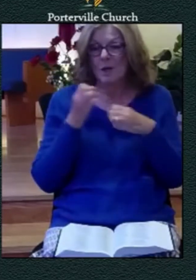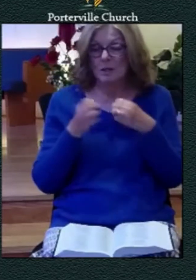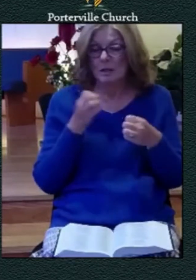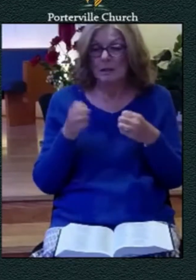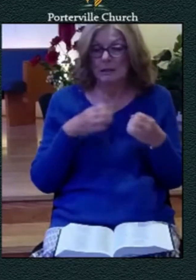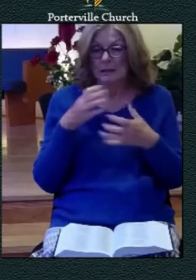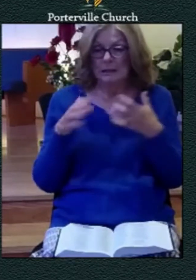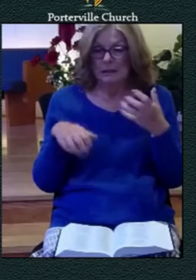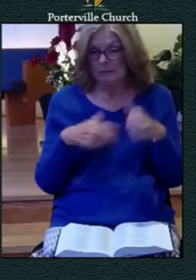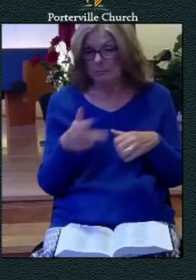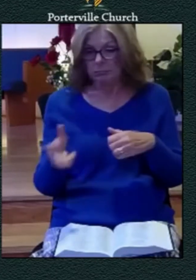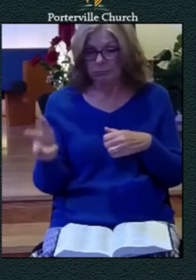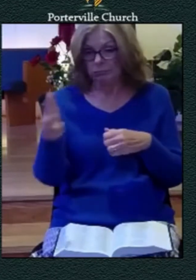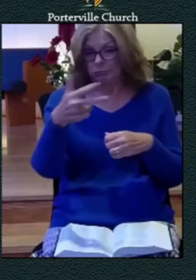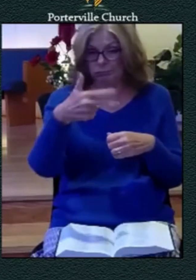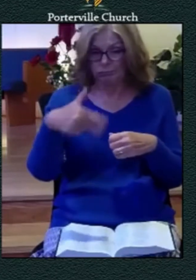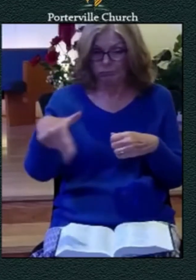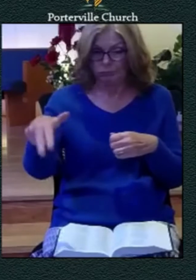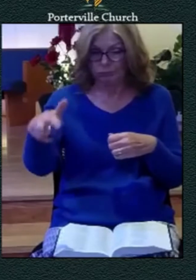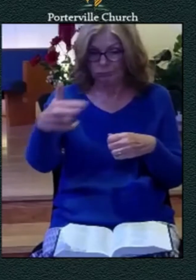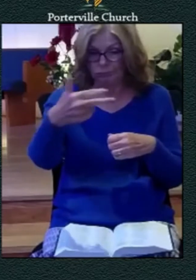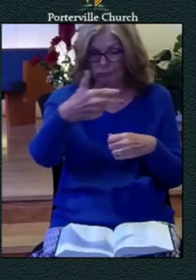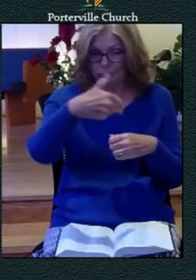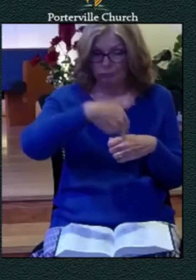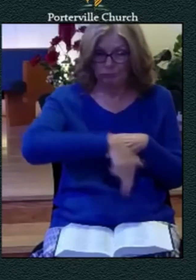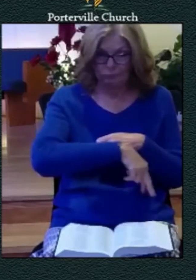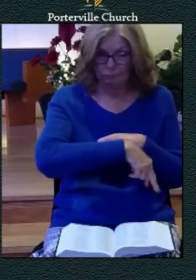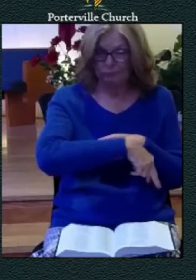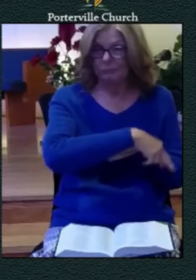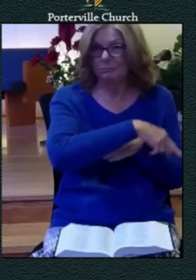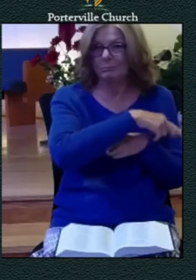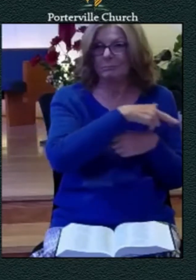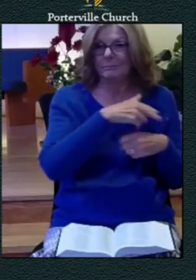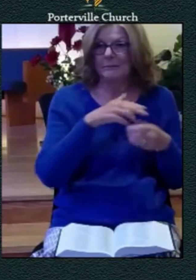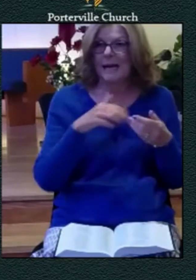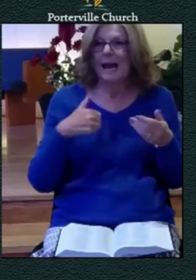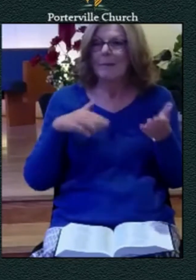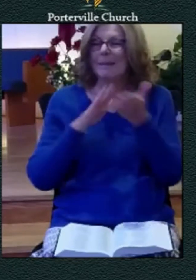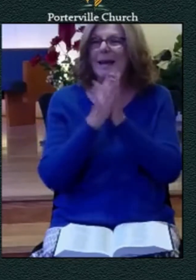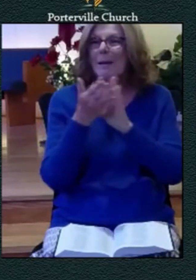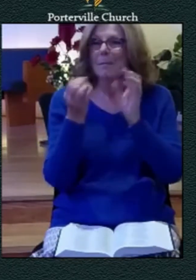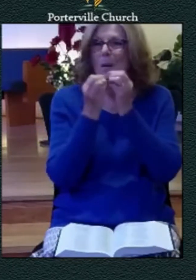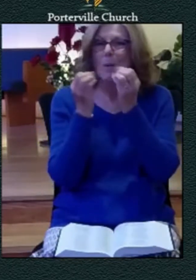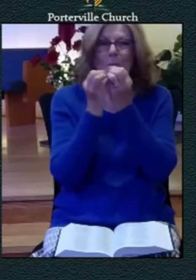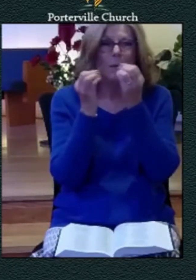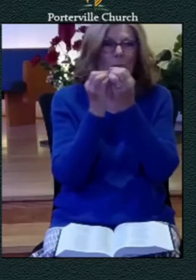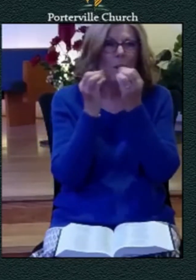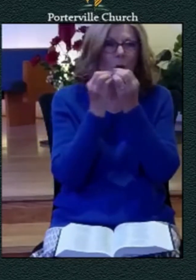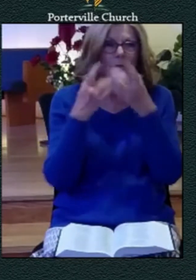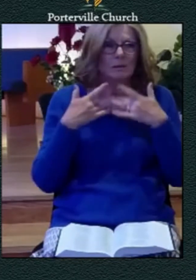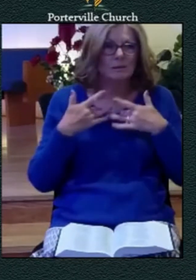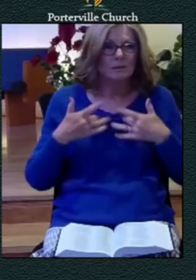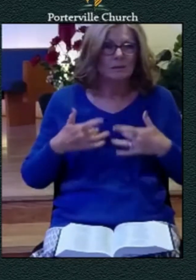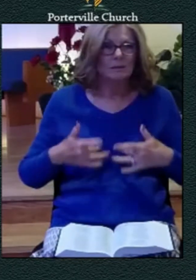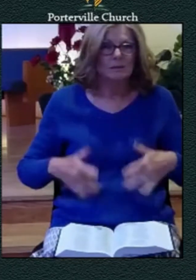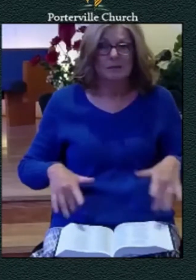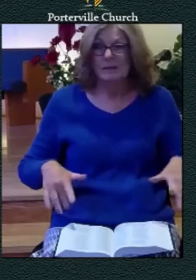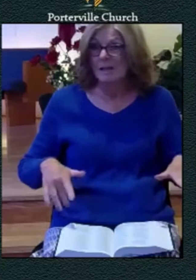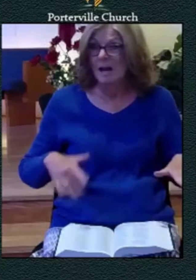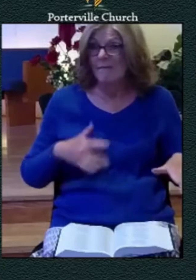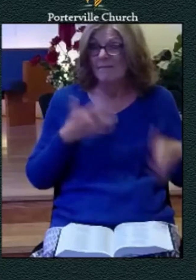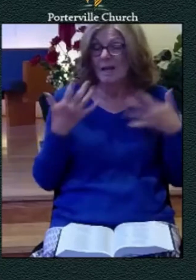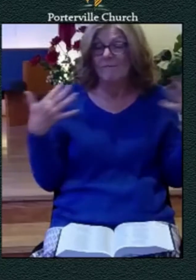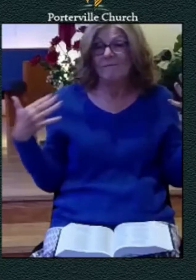taking me down i get more and more distressed and feel almost frantic at times